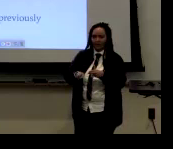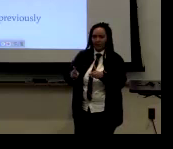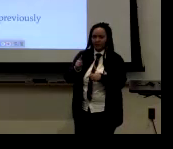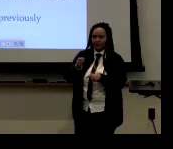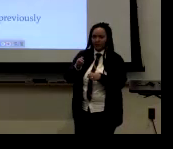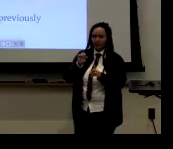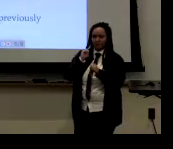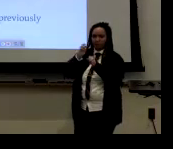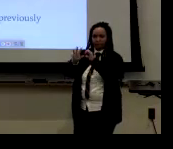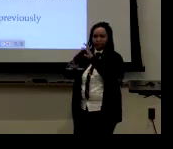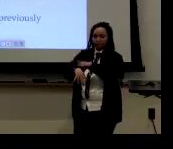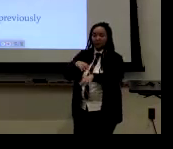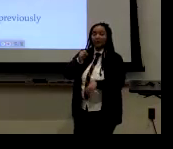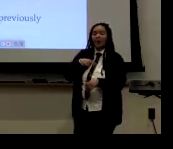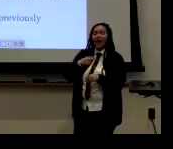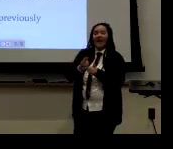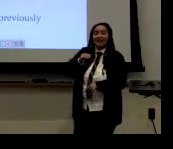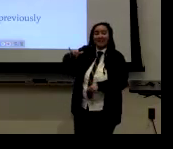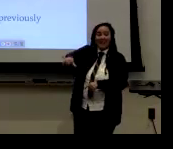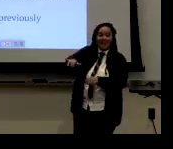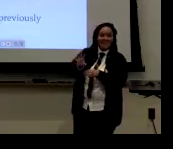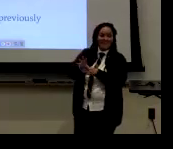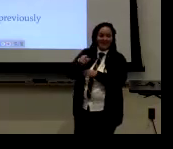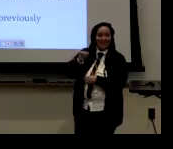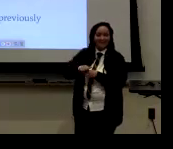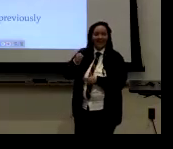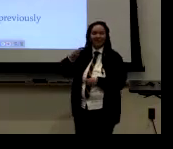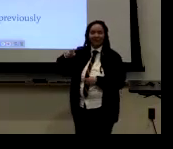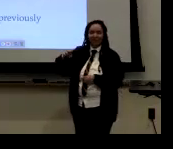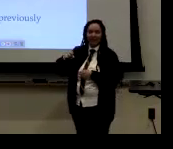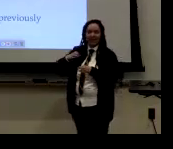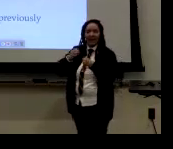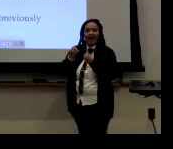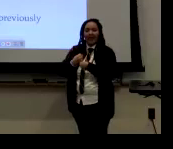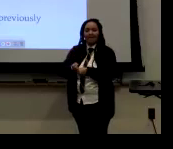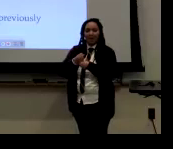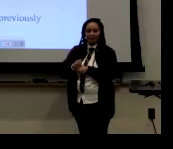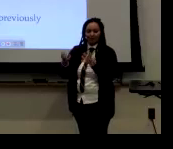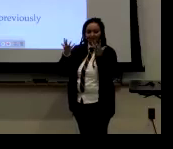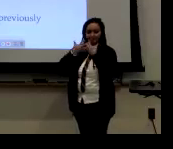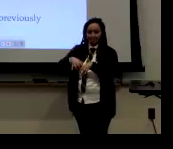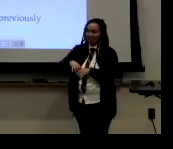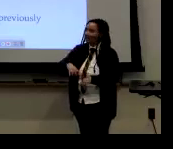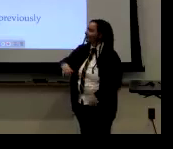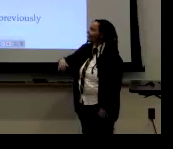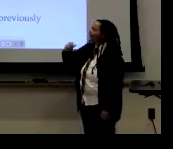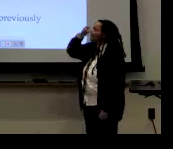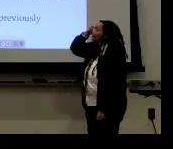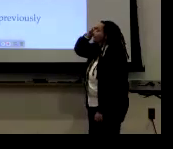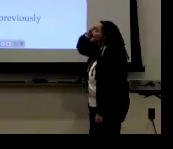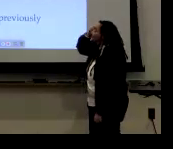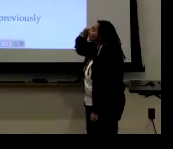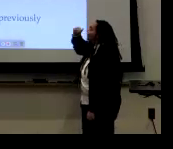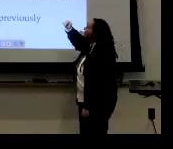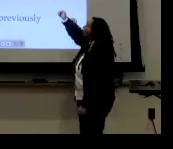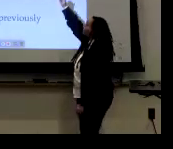people to submit like a short video. So I used that video. That she made for